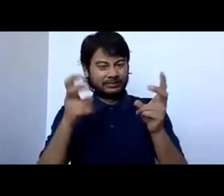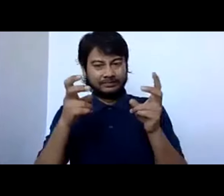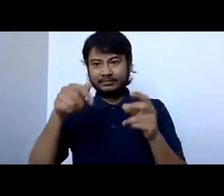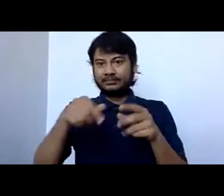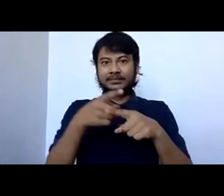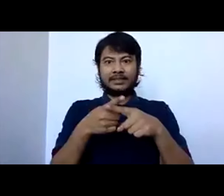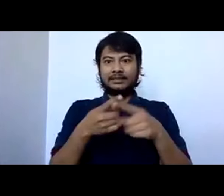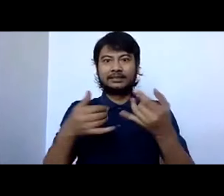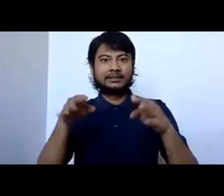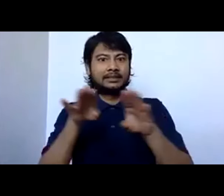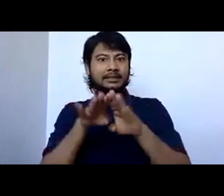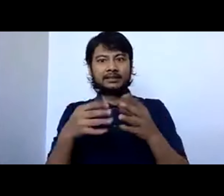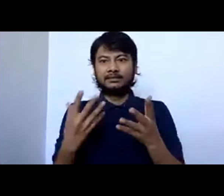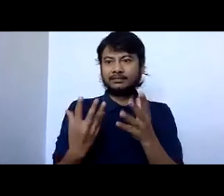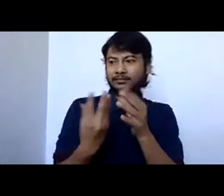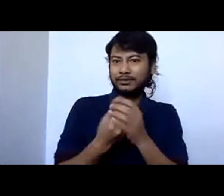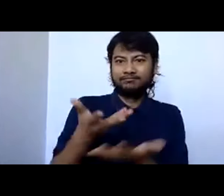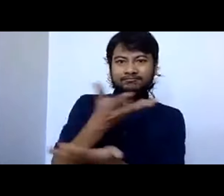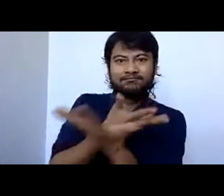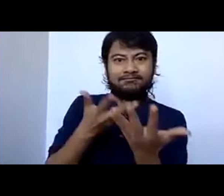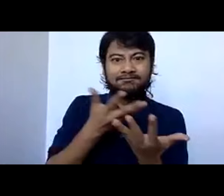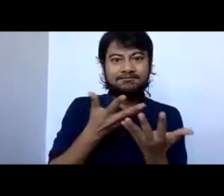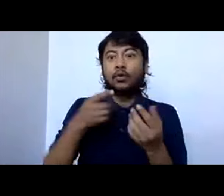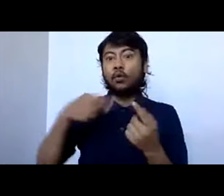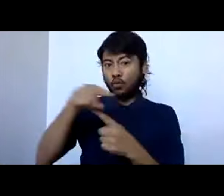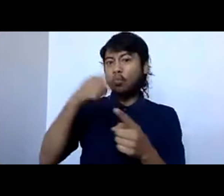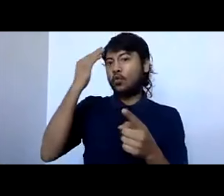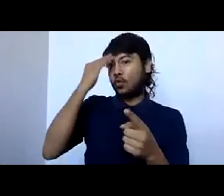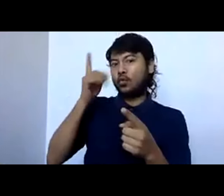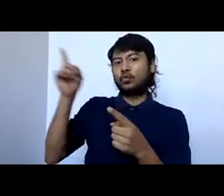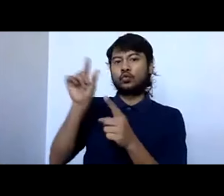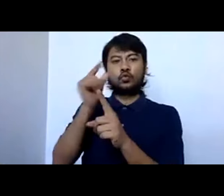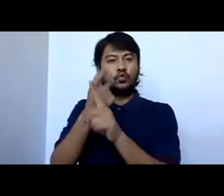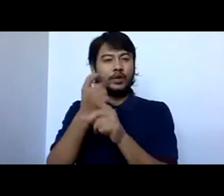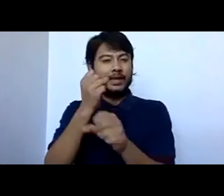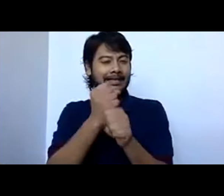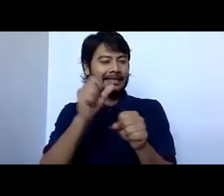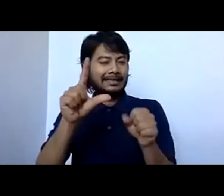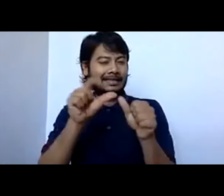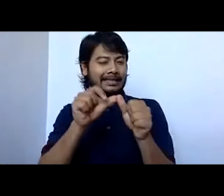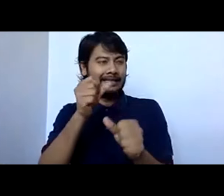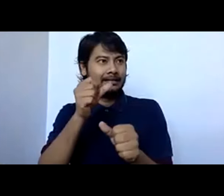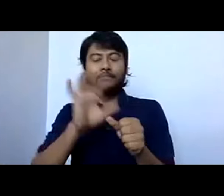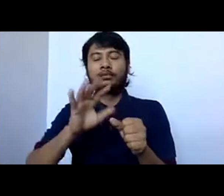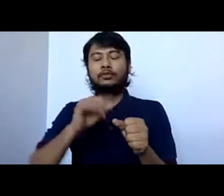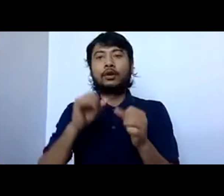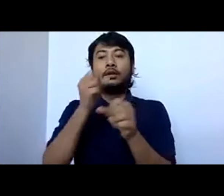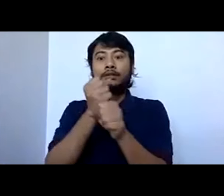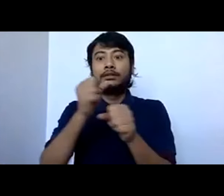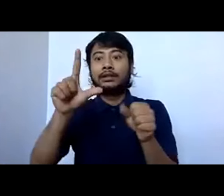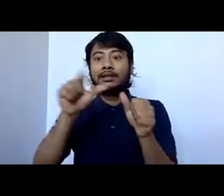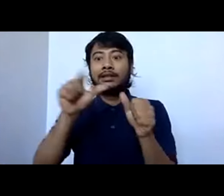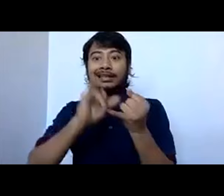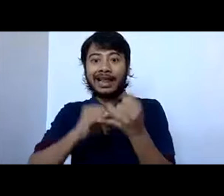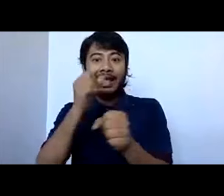world leaders who convened for the COP26 in Glasgow. And thankfully for the most part, you know, we moved on from a time where